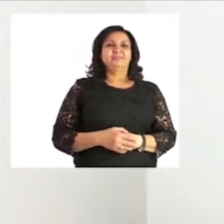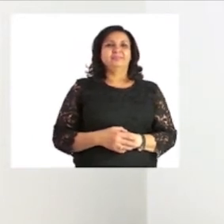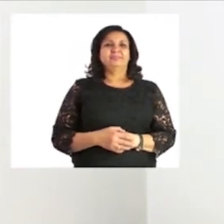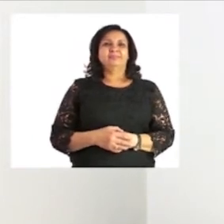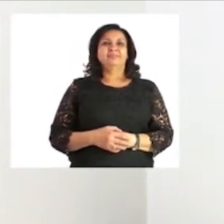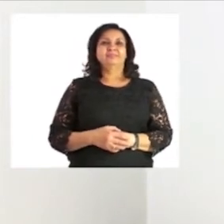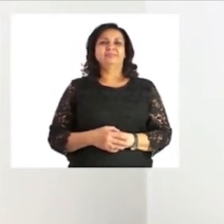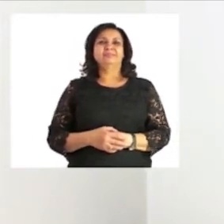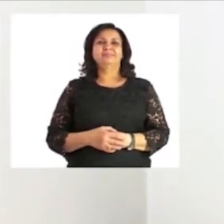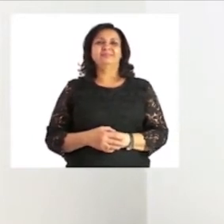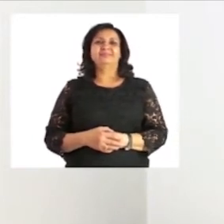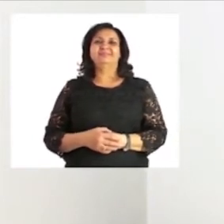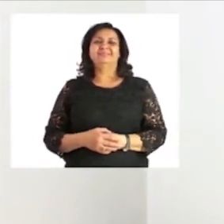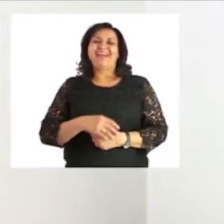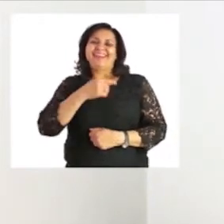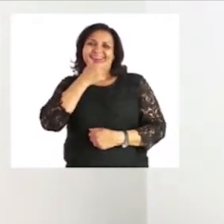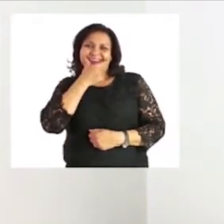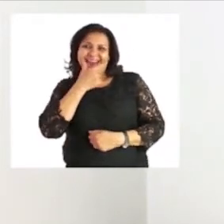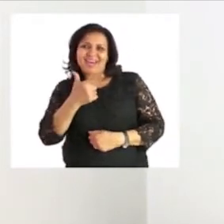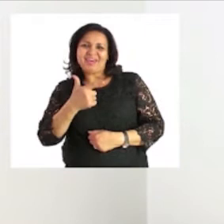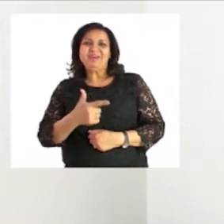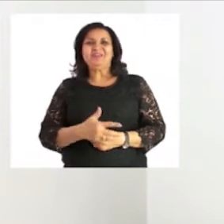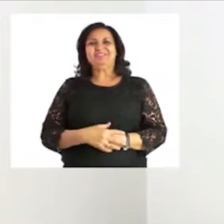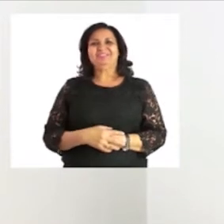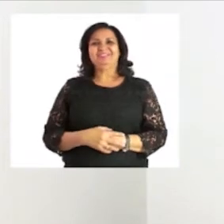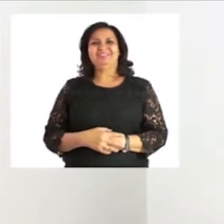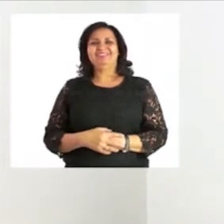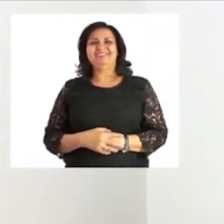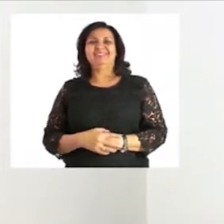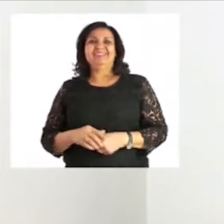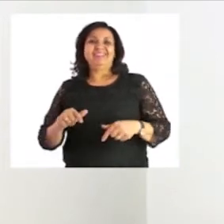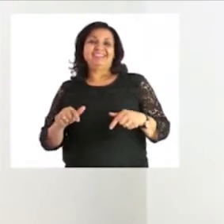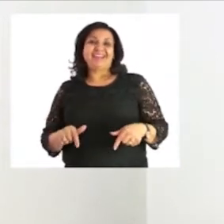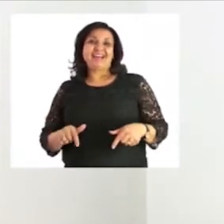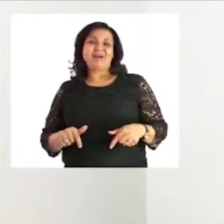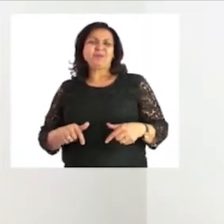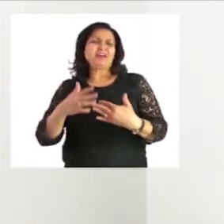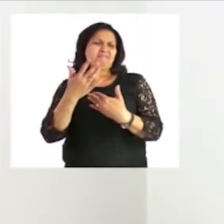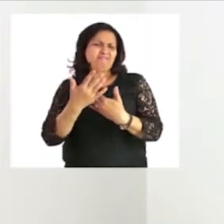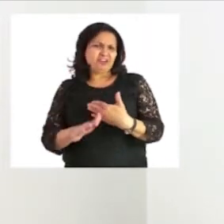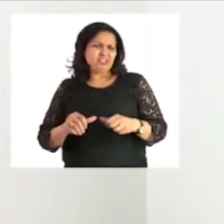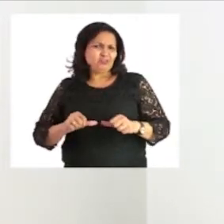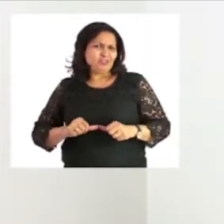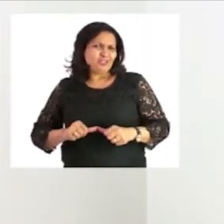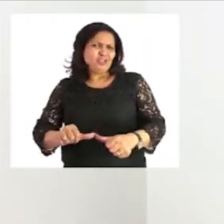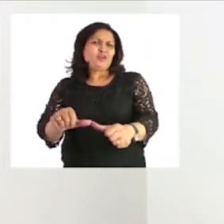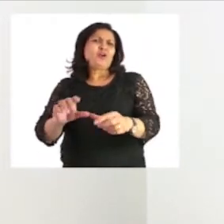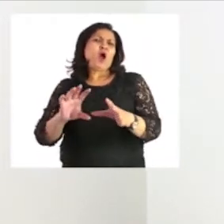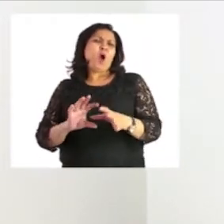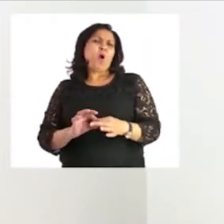thank you so much now you can finish the rest of the exercise